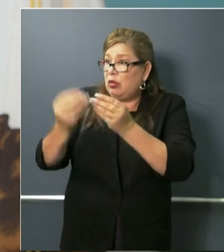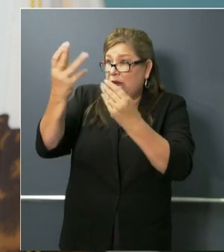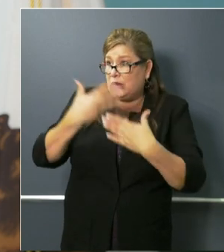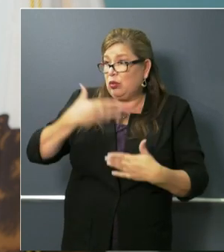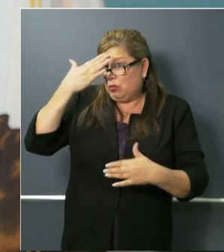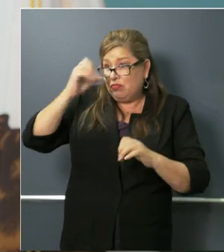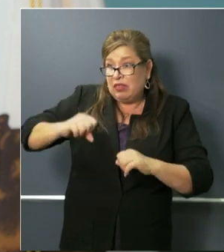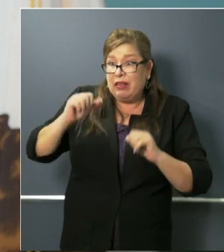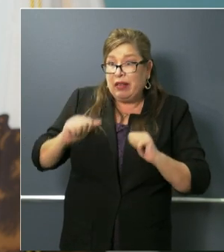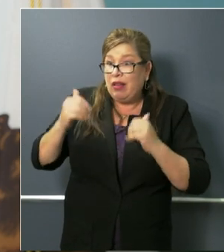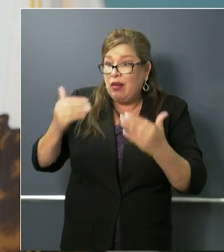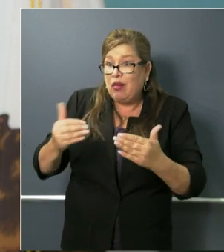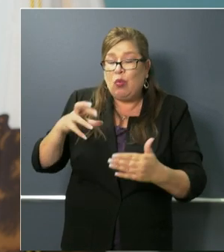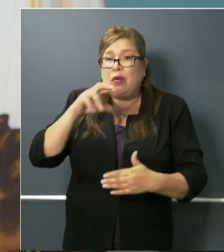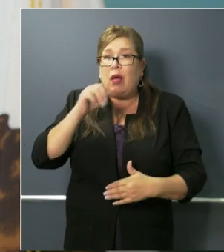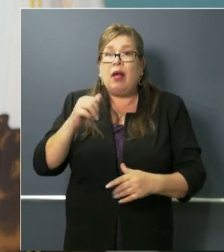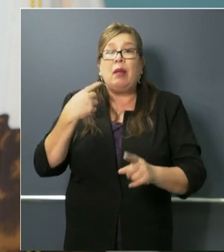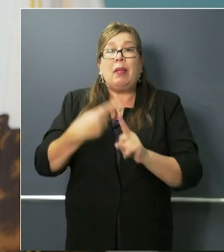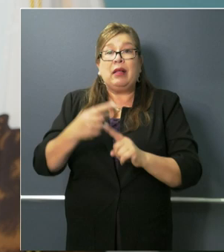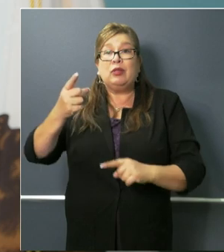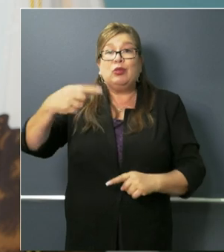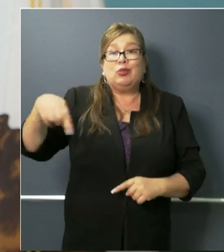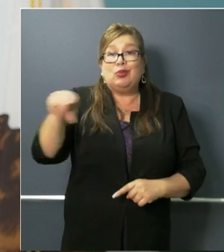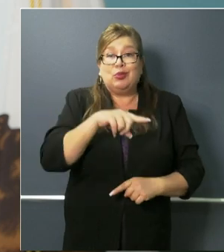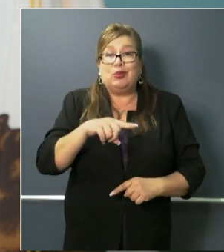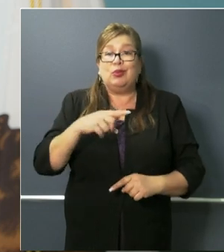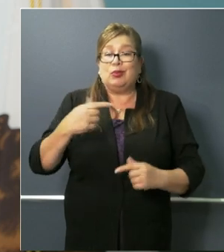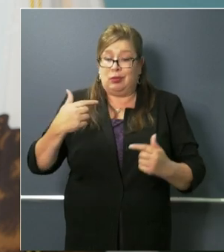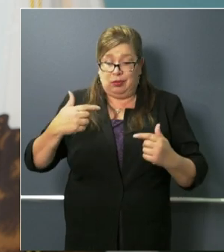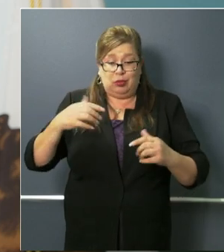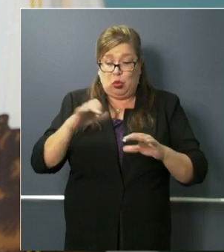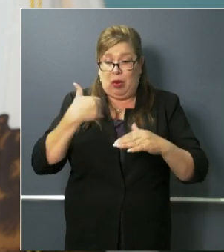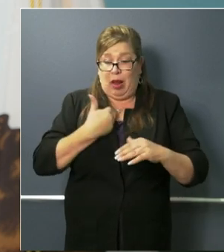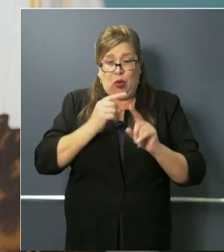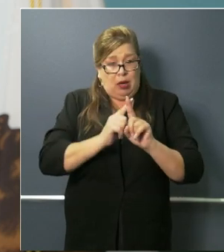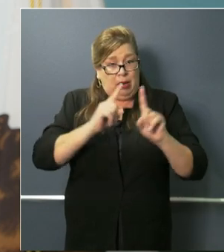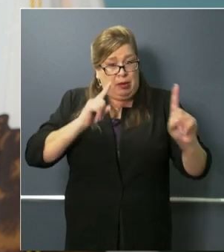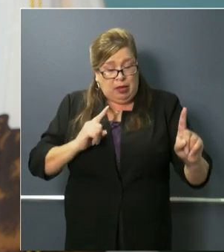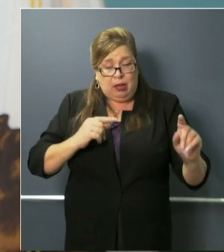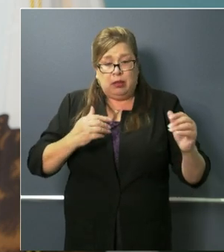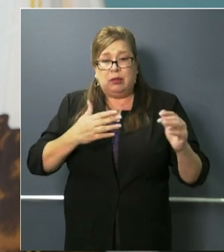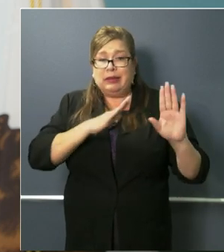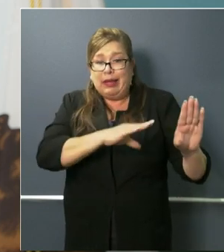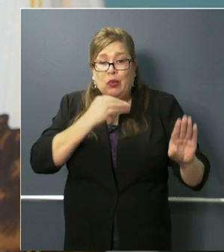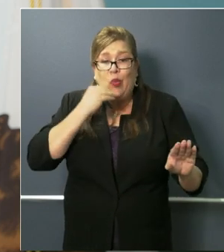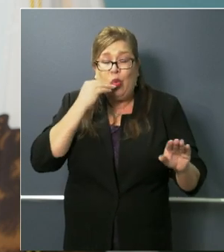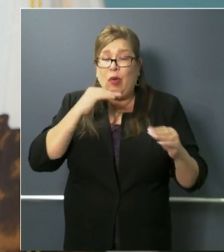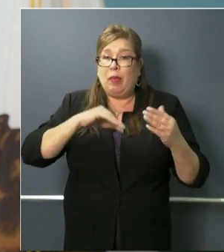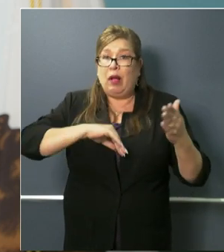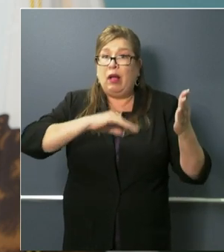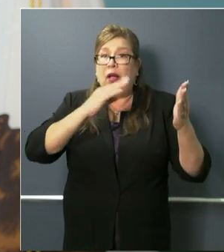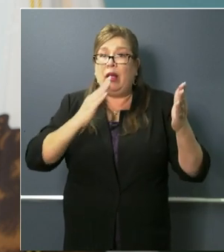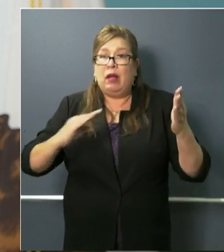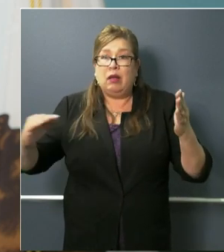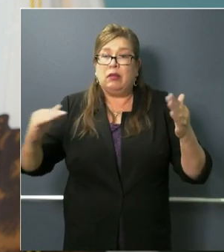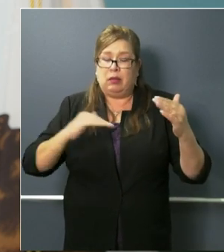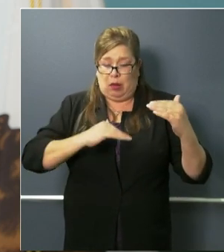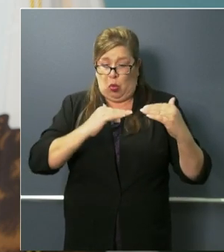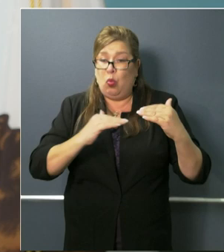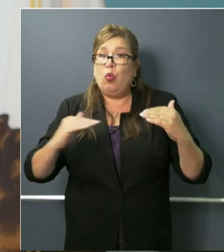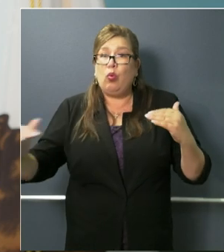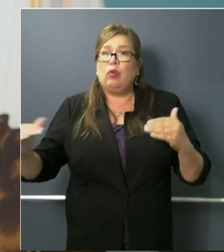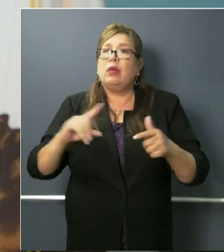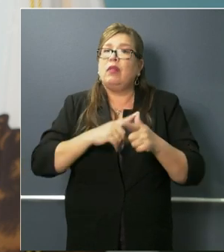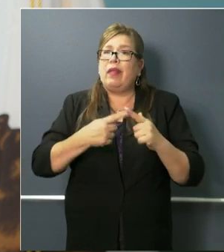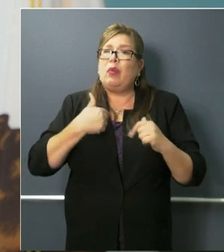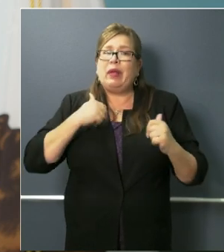bend the curve and have the appropriate community surveillance and testing to confidently determine whether or not that's